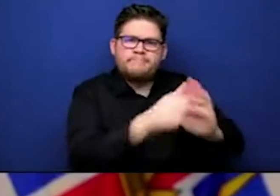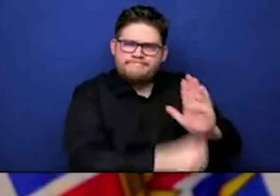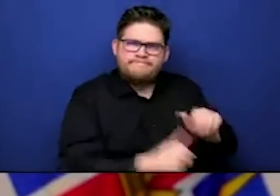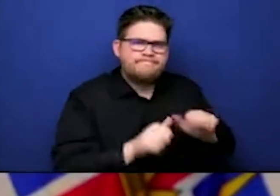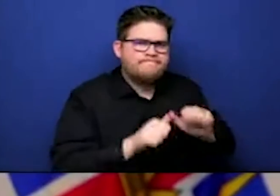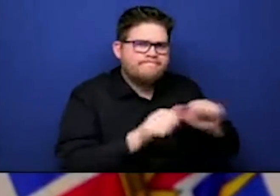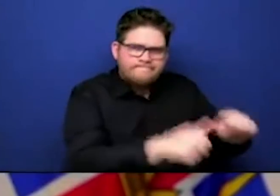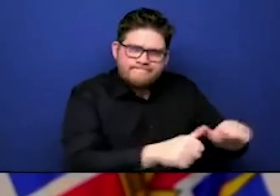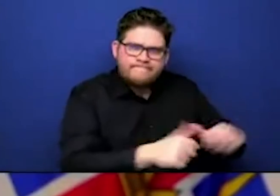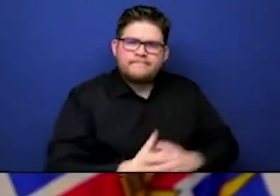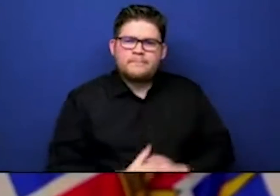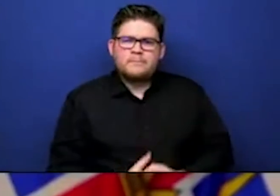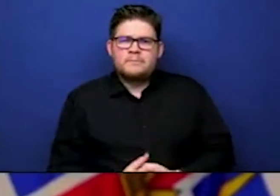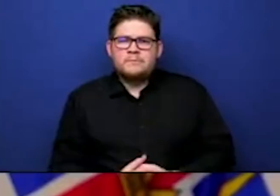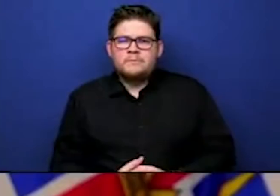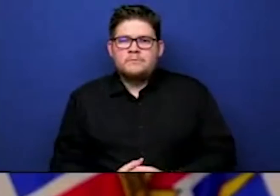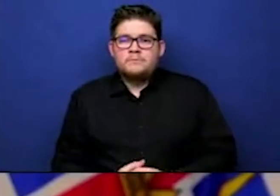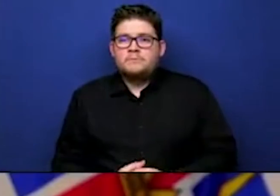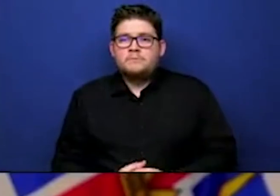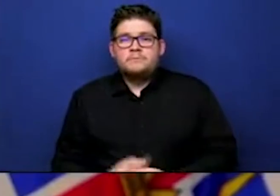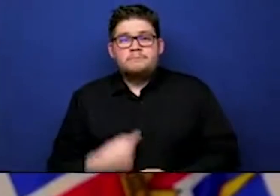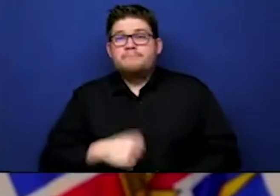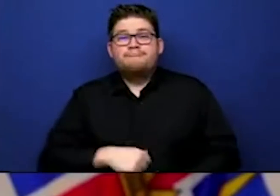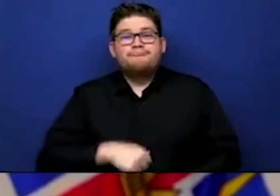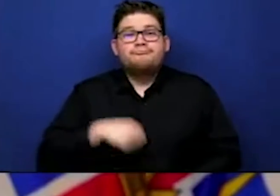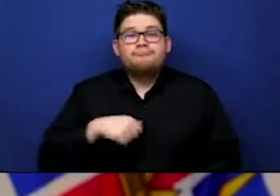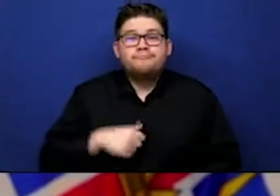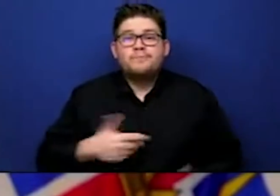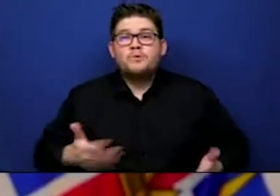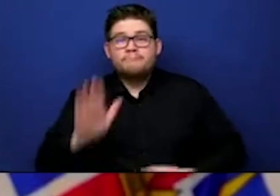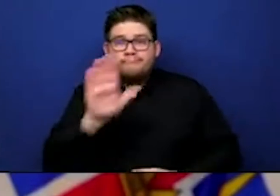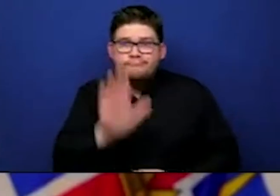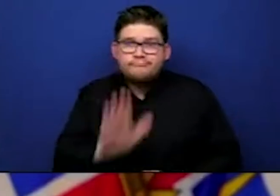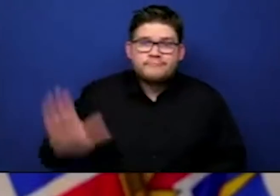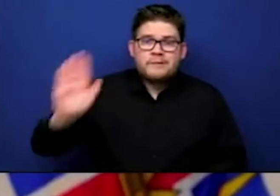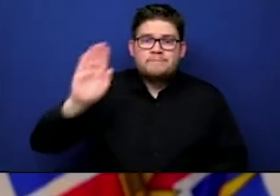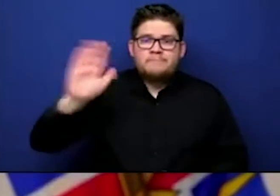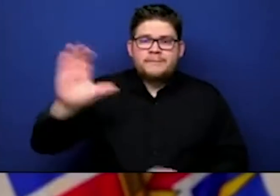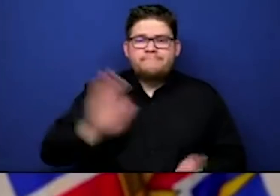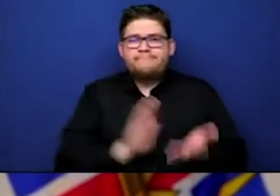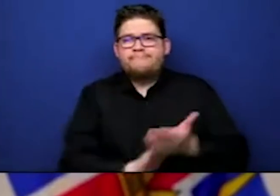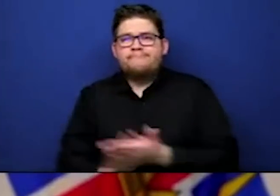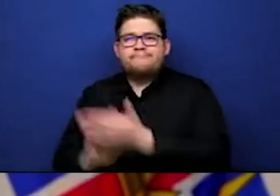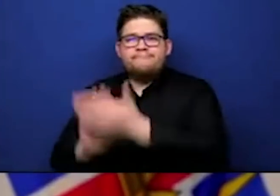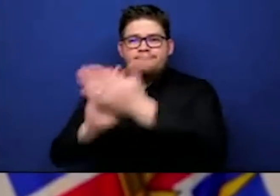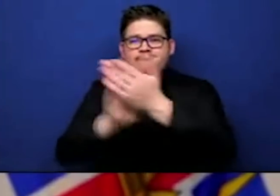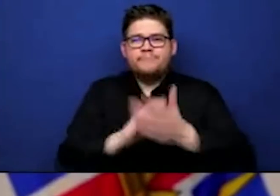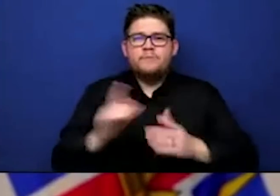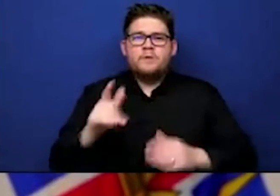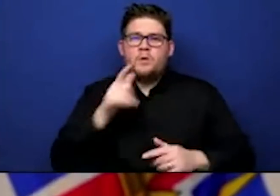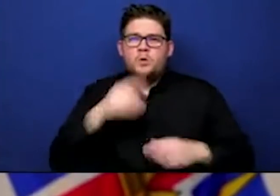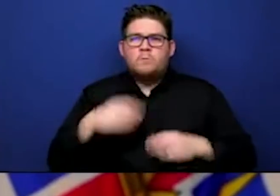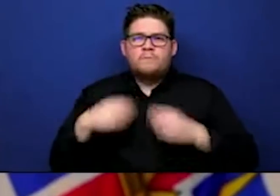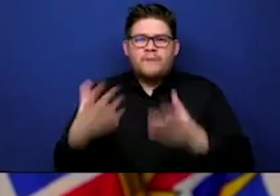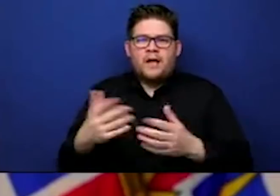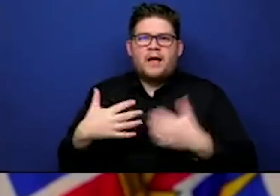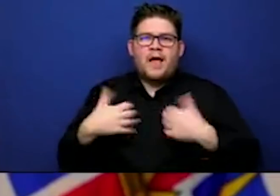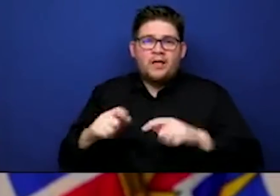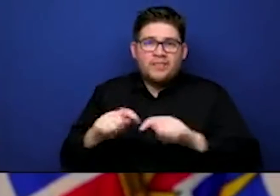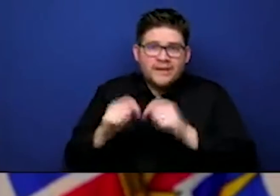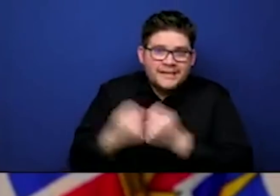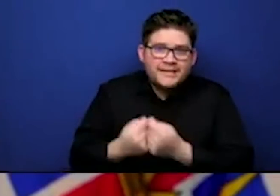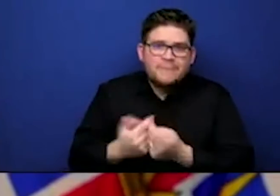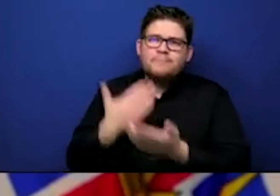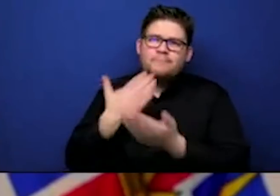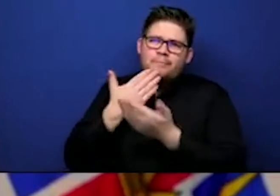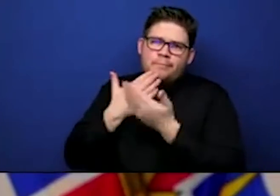that we've done across the province, and I think kudos to our leaders in the health operations teams, is we're able to